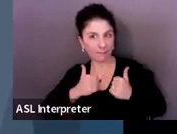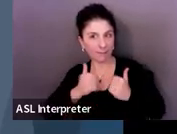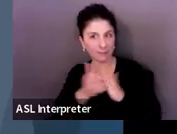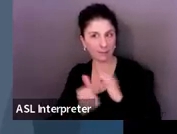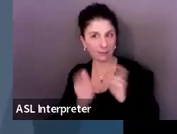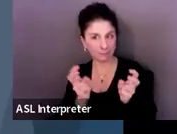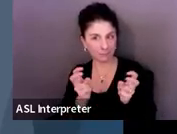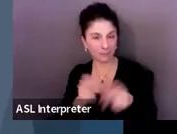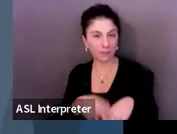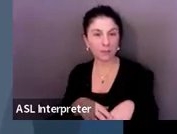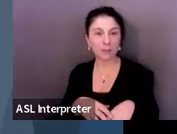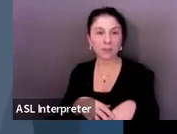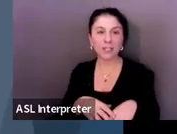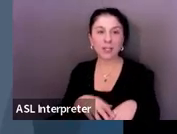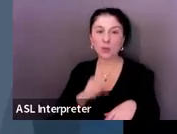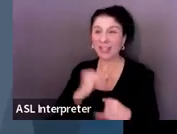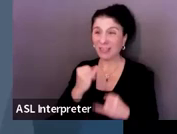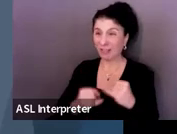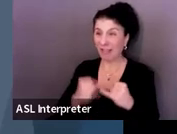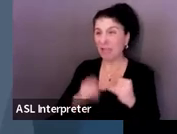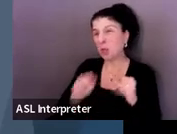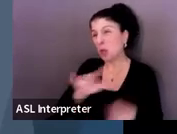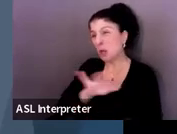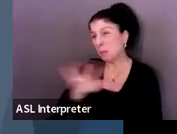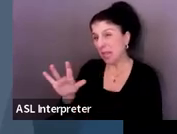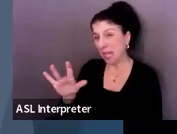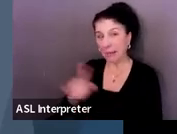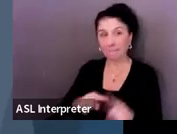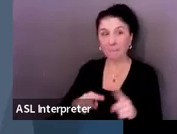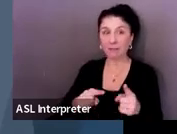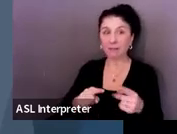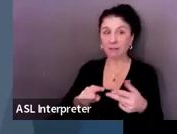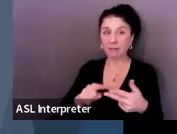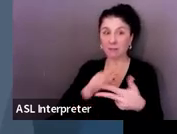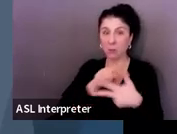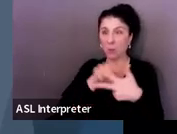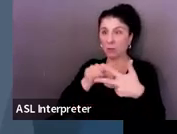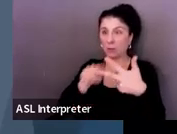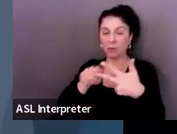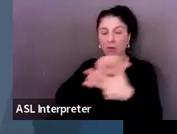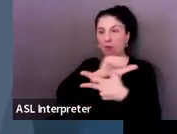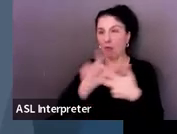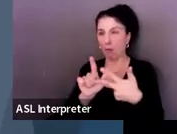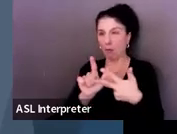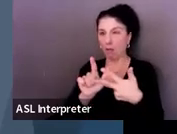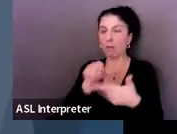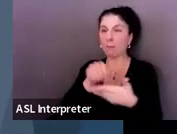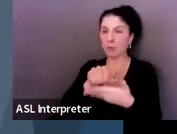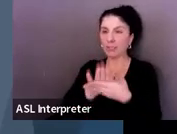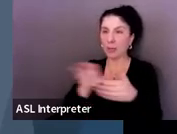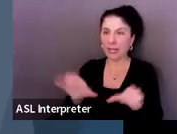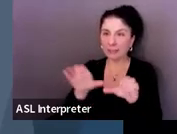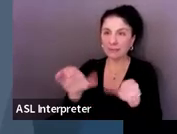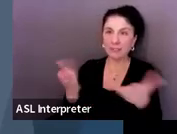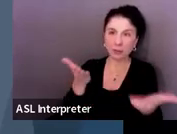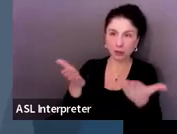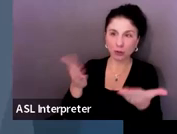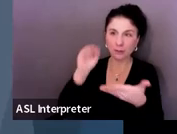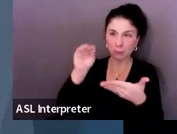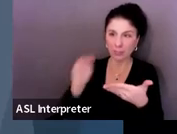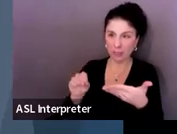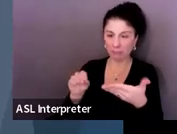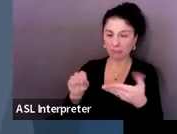blank, potentially the other ones all should have at least one activity or service listed